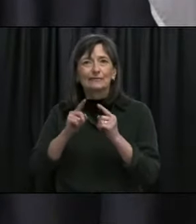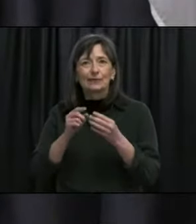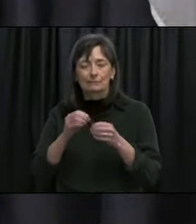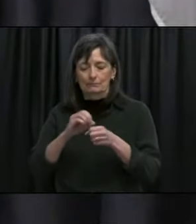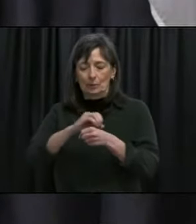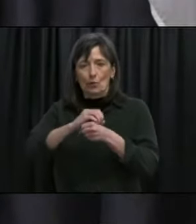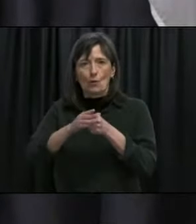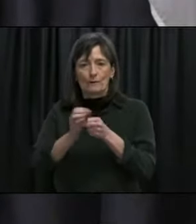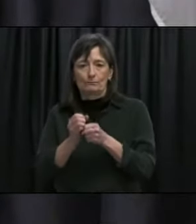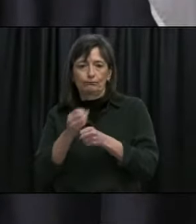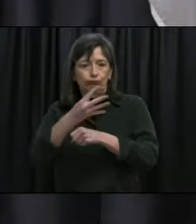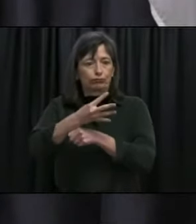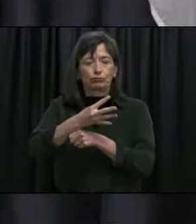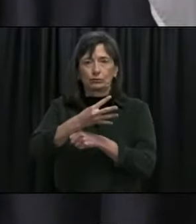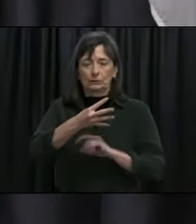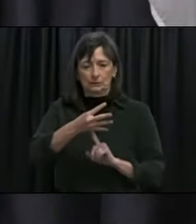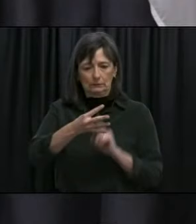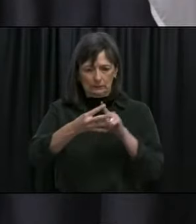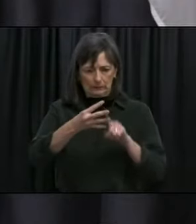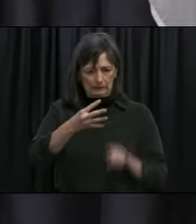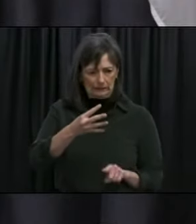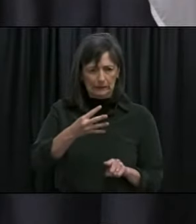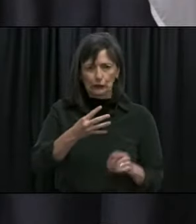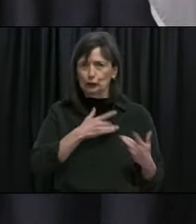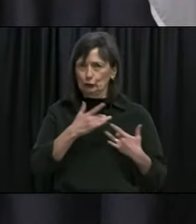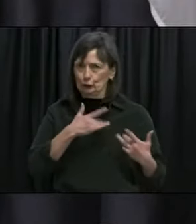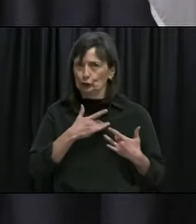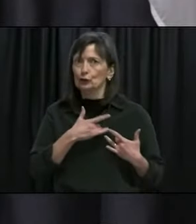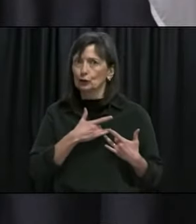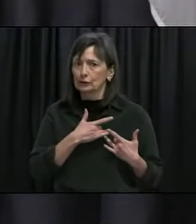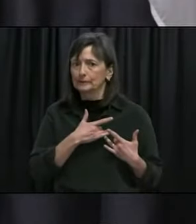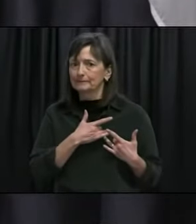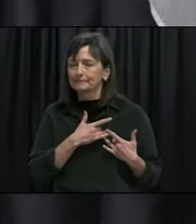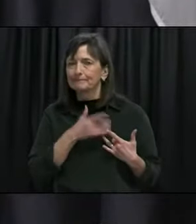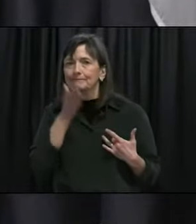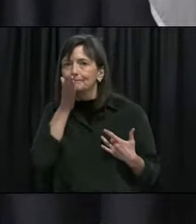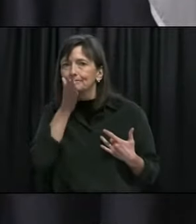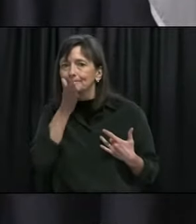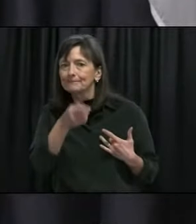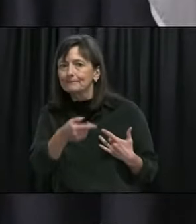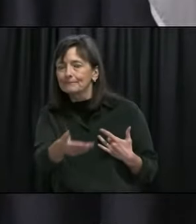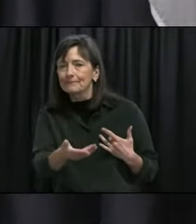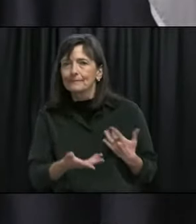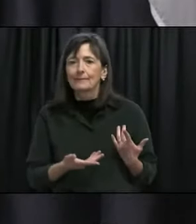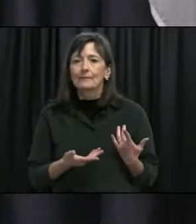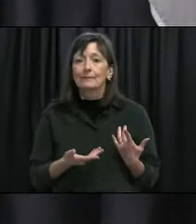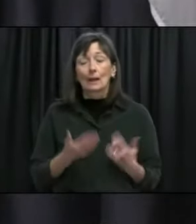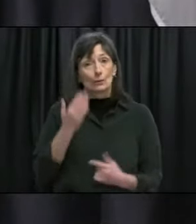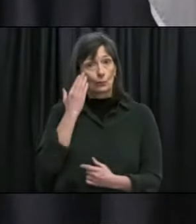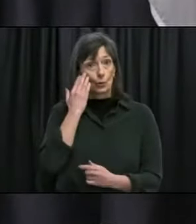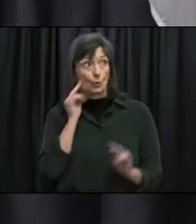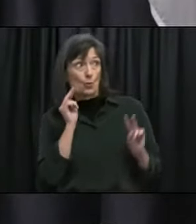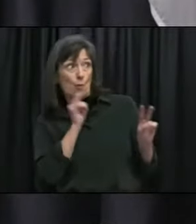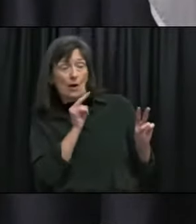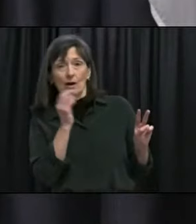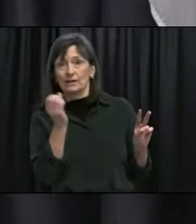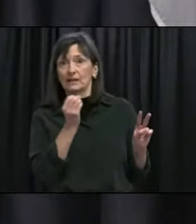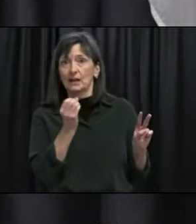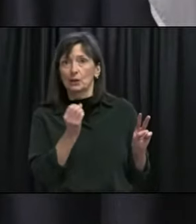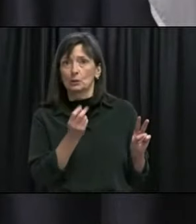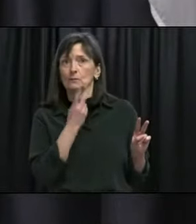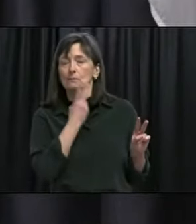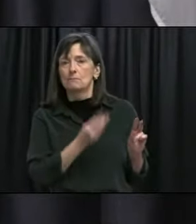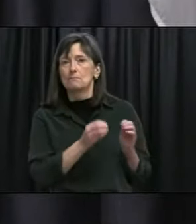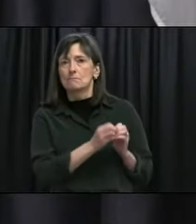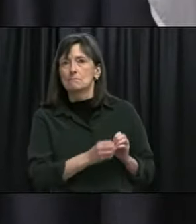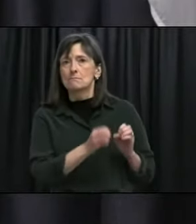so we have to be a little more vigilant we know you know what's happening as Dr. Rahman said what's happening in Ontario seeing more and more